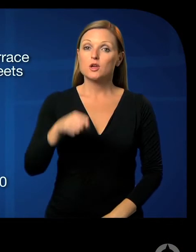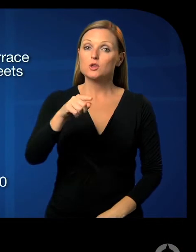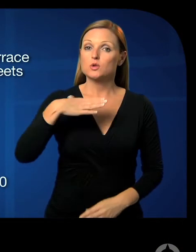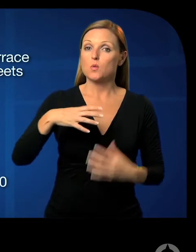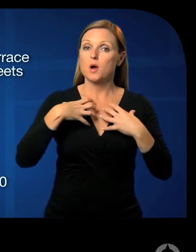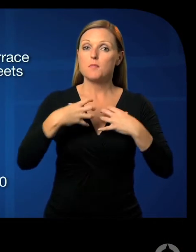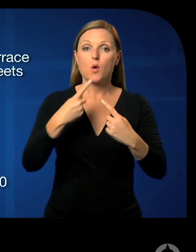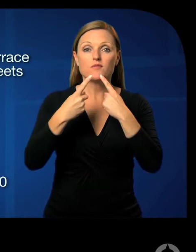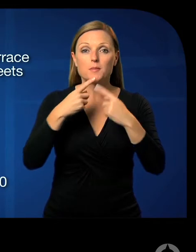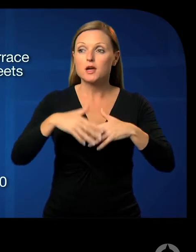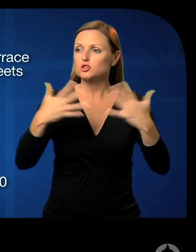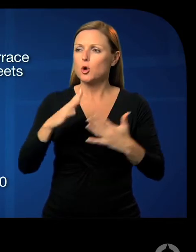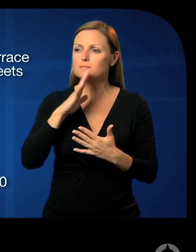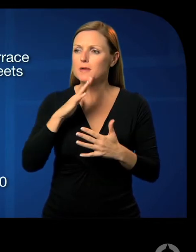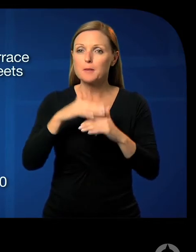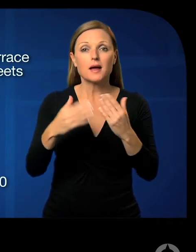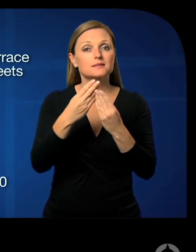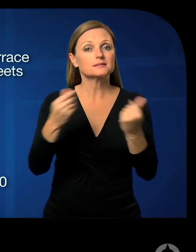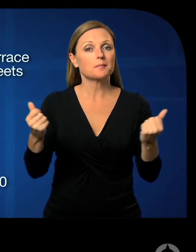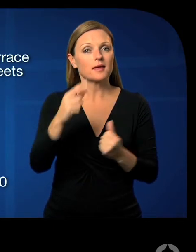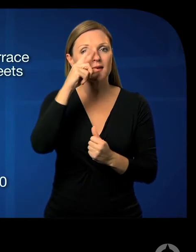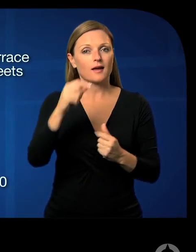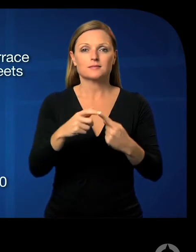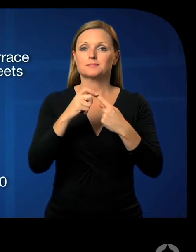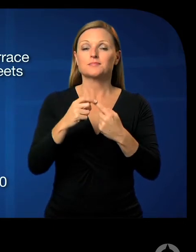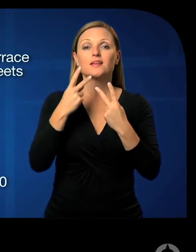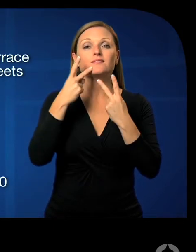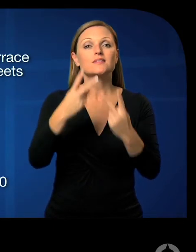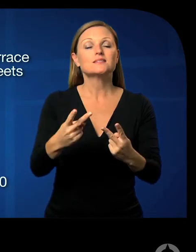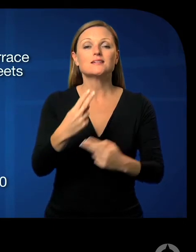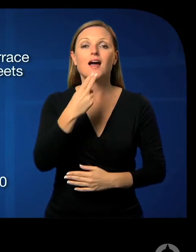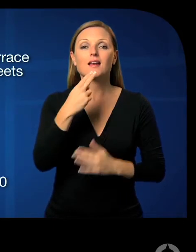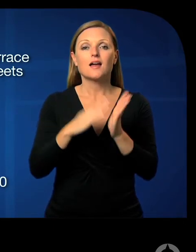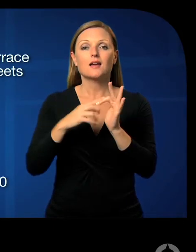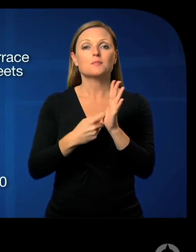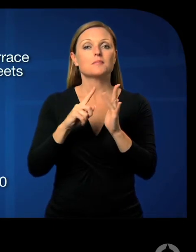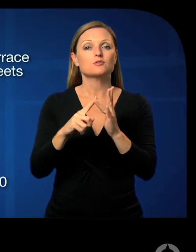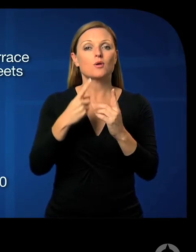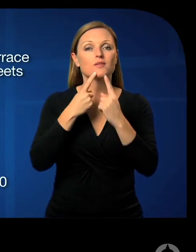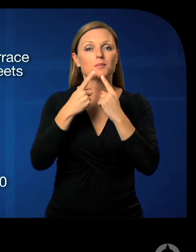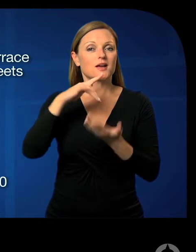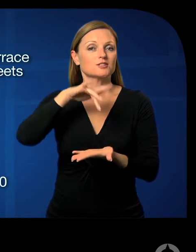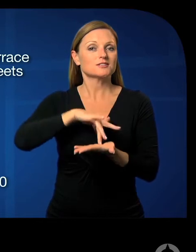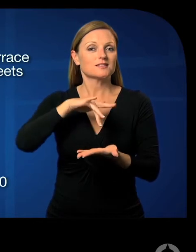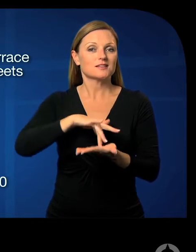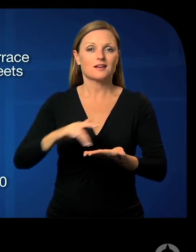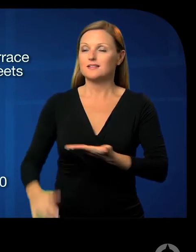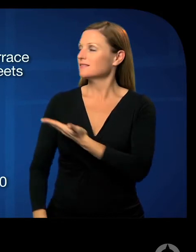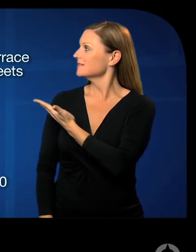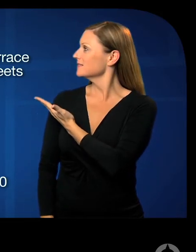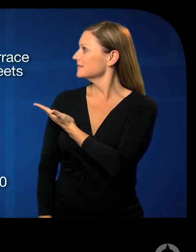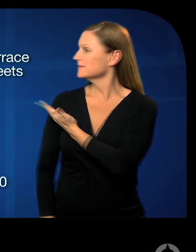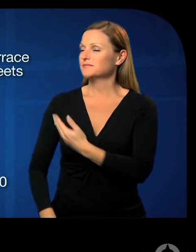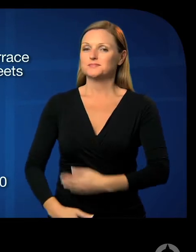If you have any questions or just need more information, visit the Adelaide Metro info centers in the city. You can go onto our website,